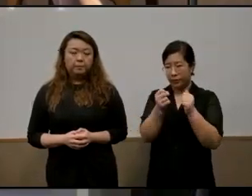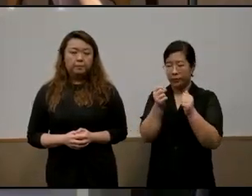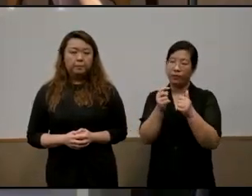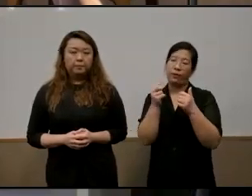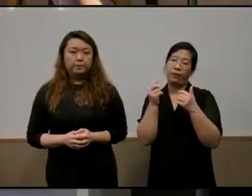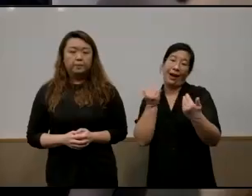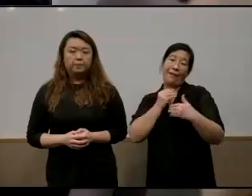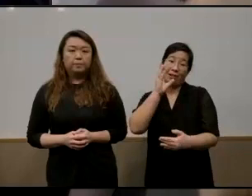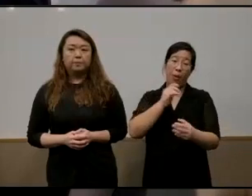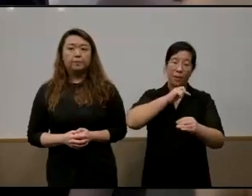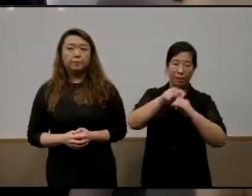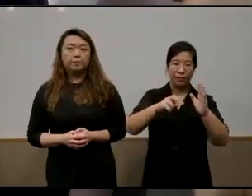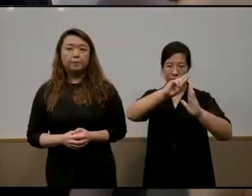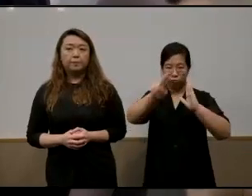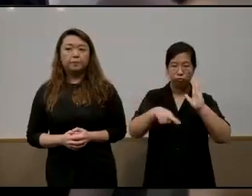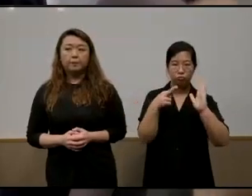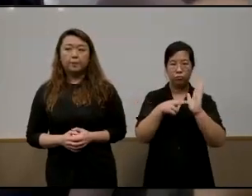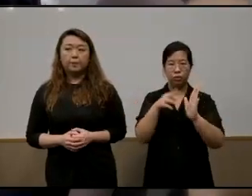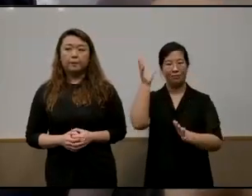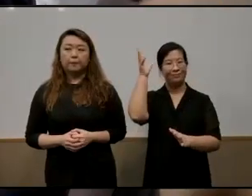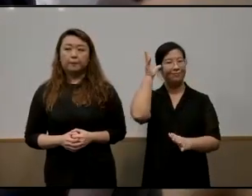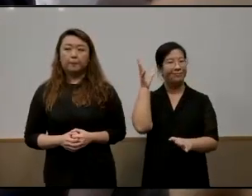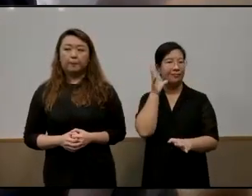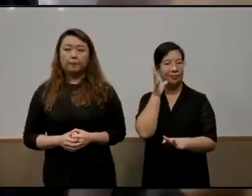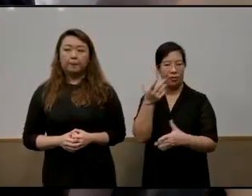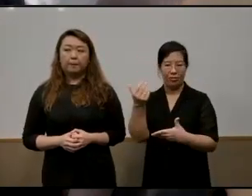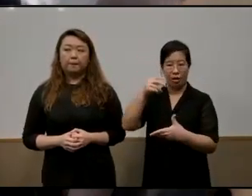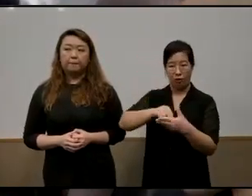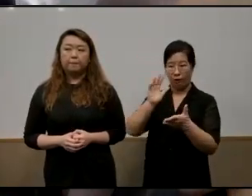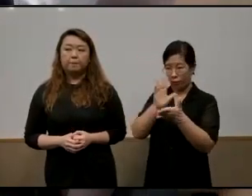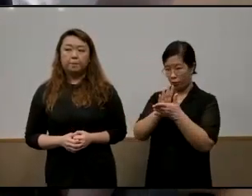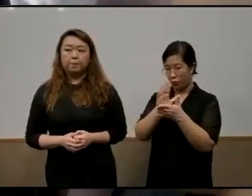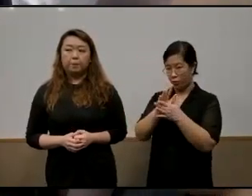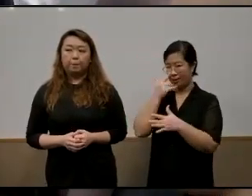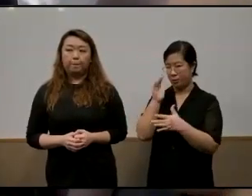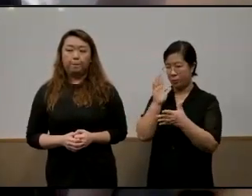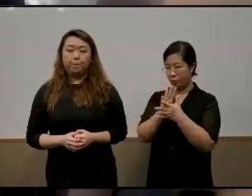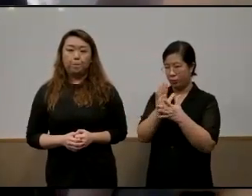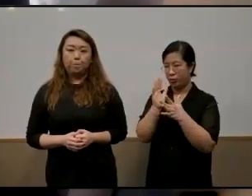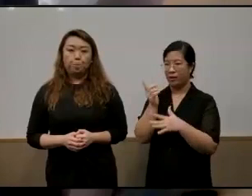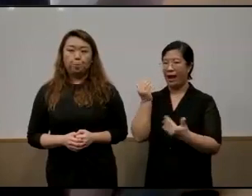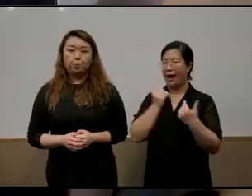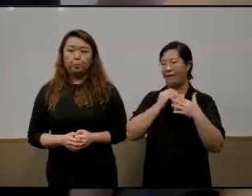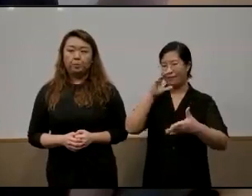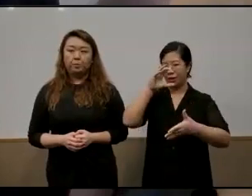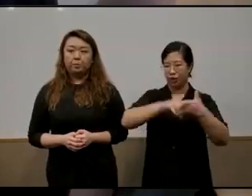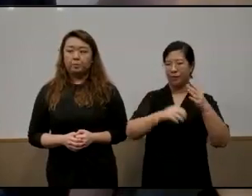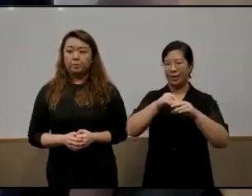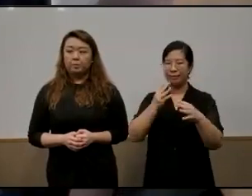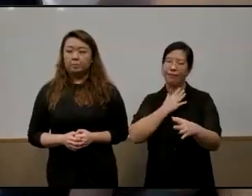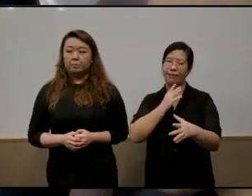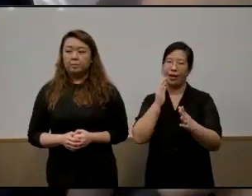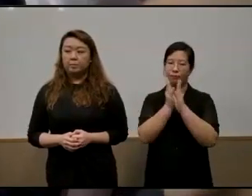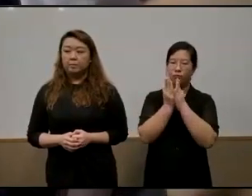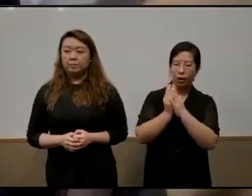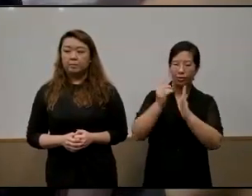of the role of the parent in um in schooling uh so there's a chapter in my book that just kind of talks about that in